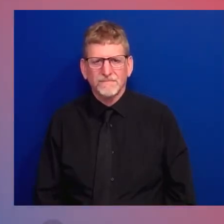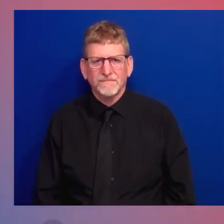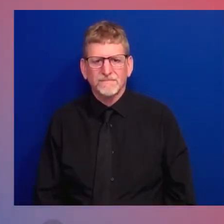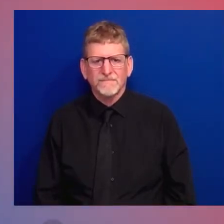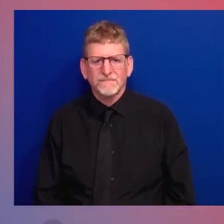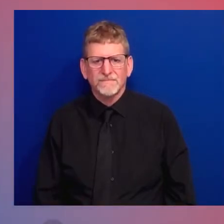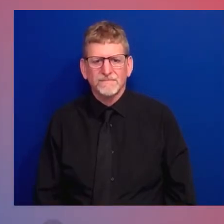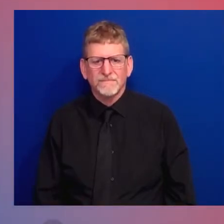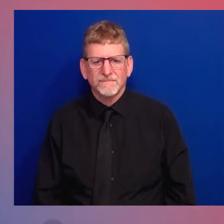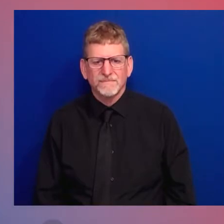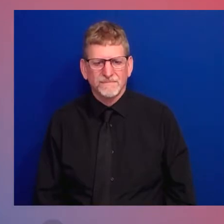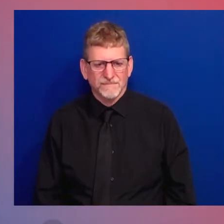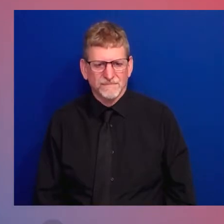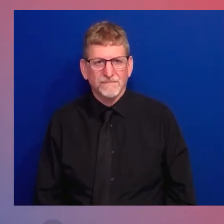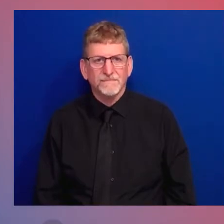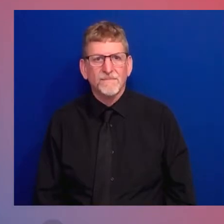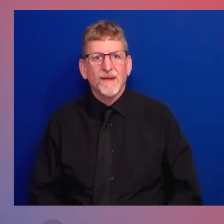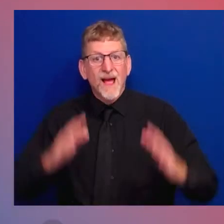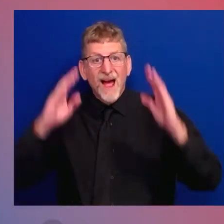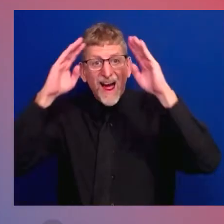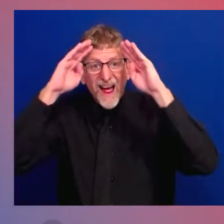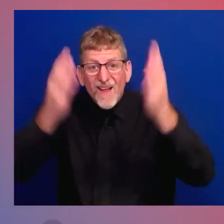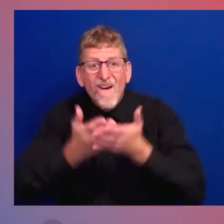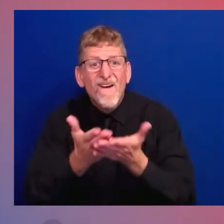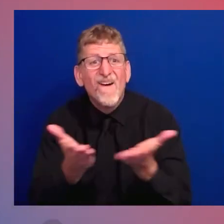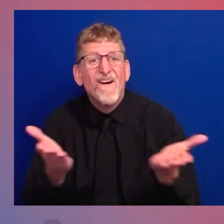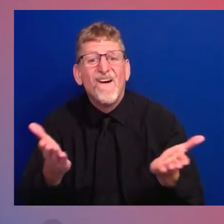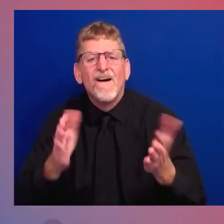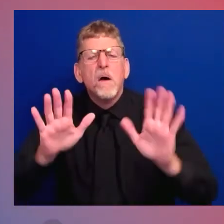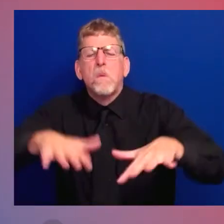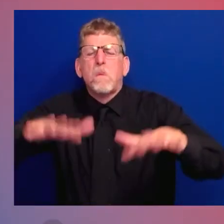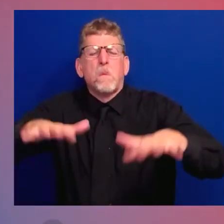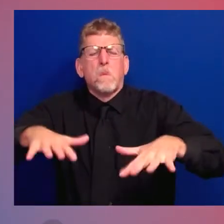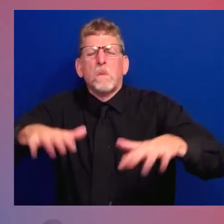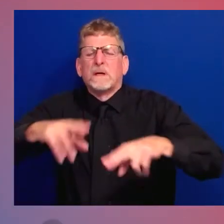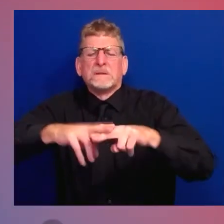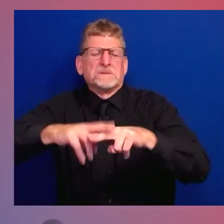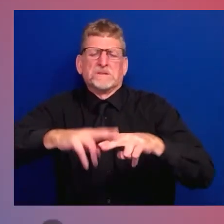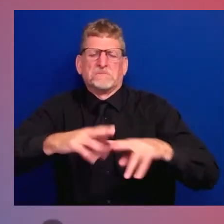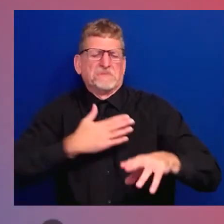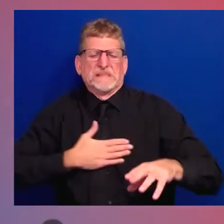Hello, everyone. Please, please sit down. Thank you. I don't know who's coming.